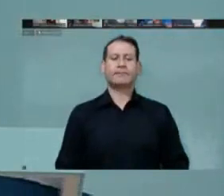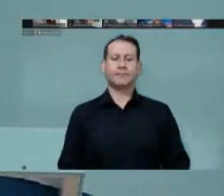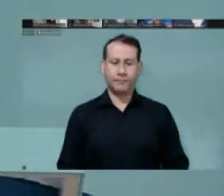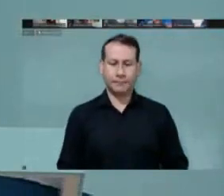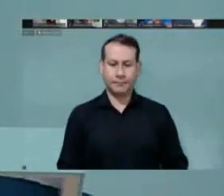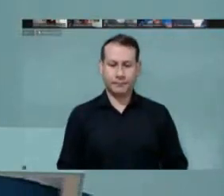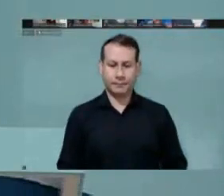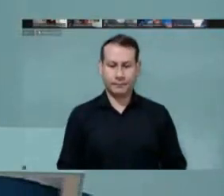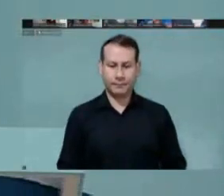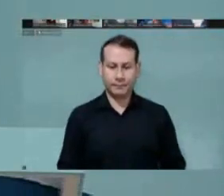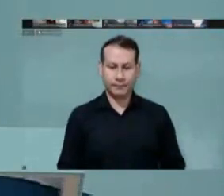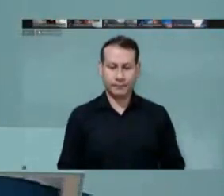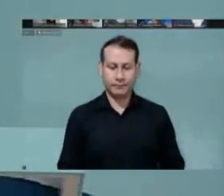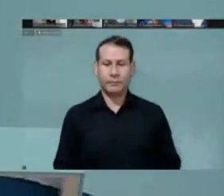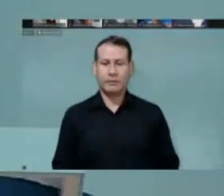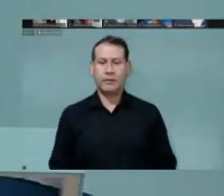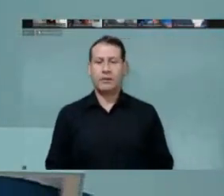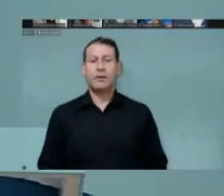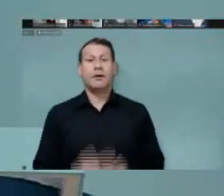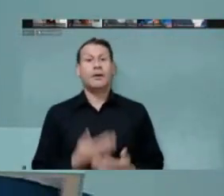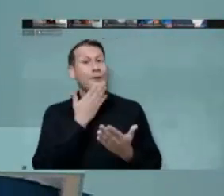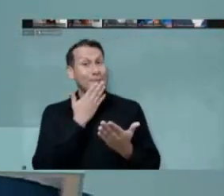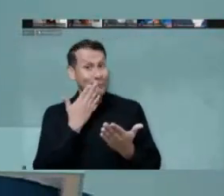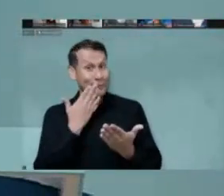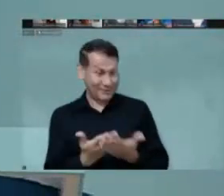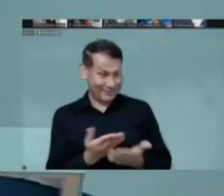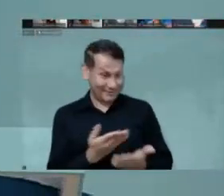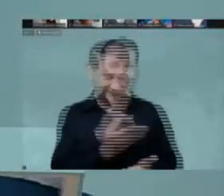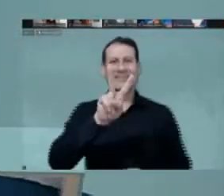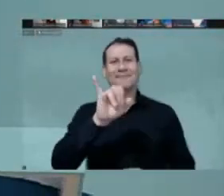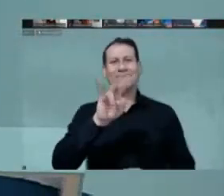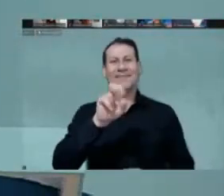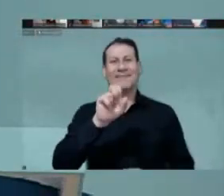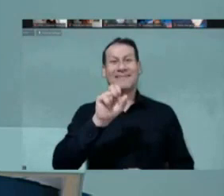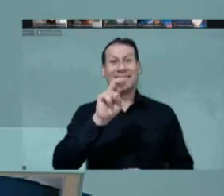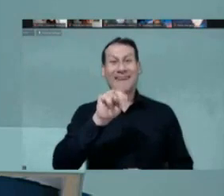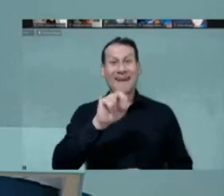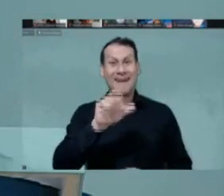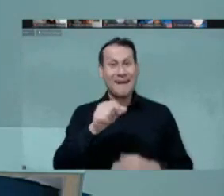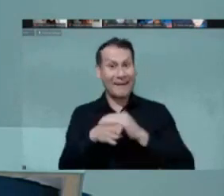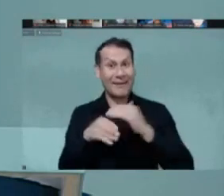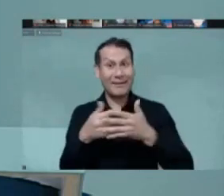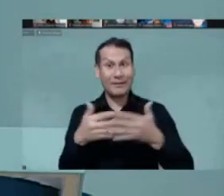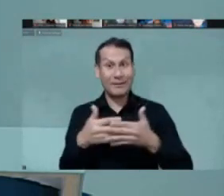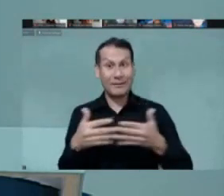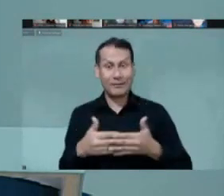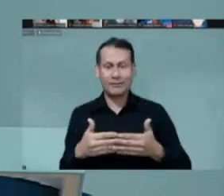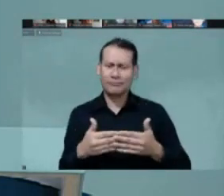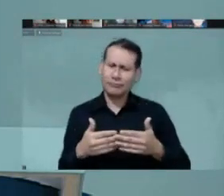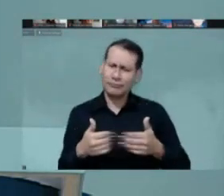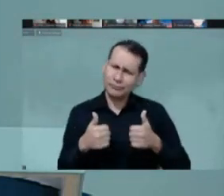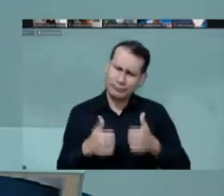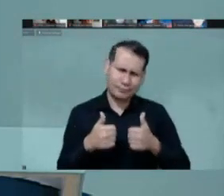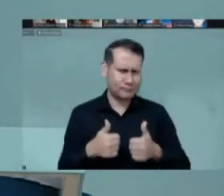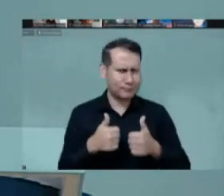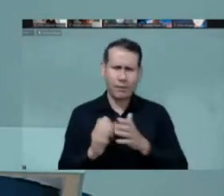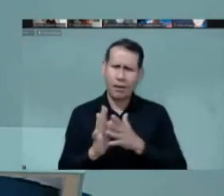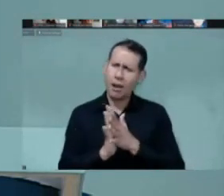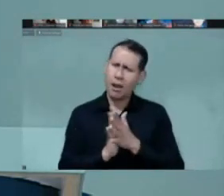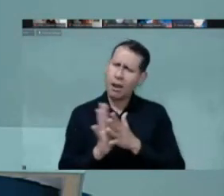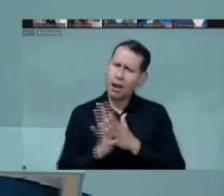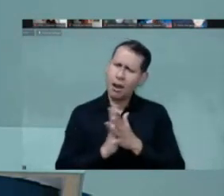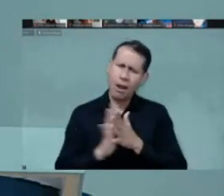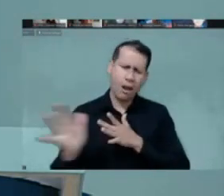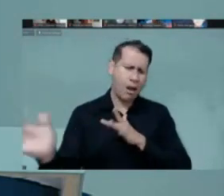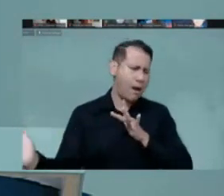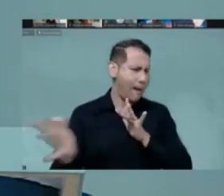Many thanks Viviana for your introduction, quite comprehensive and timely, sharing us